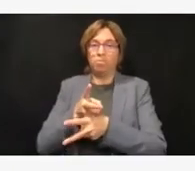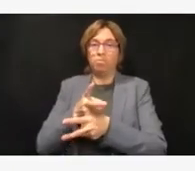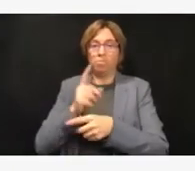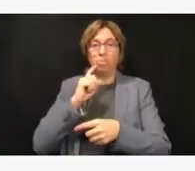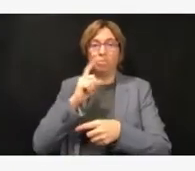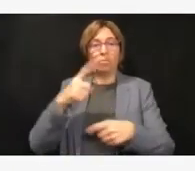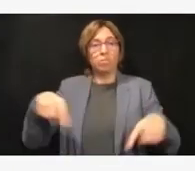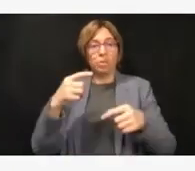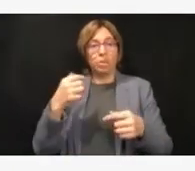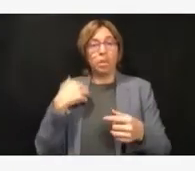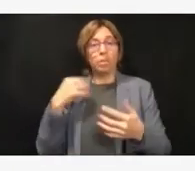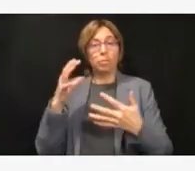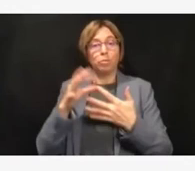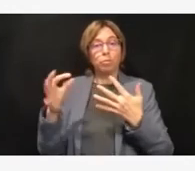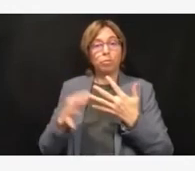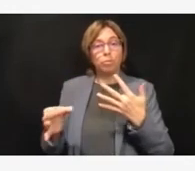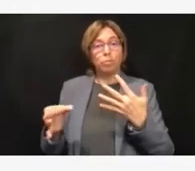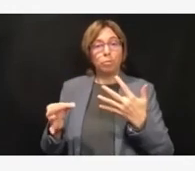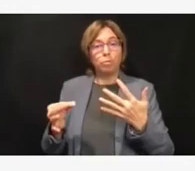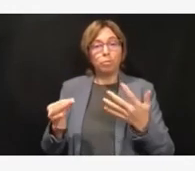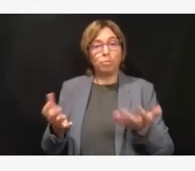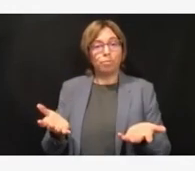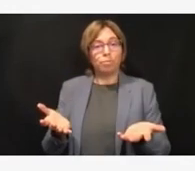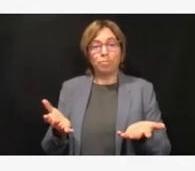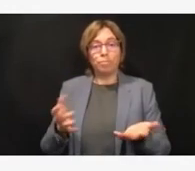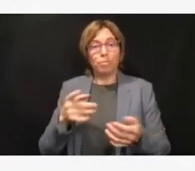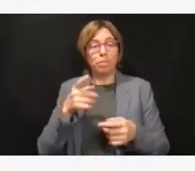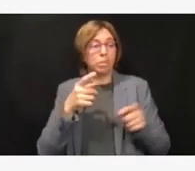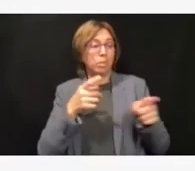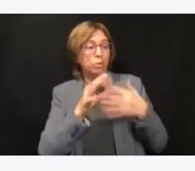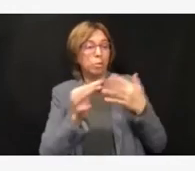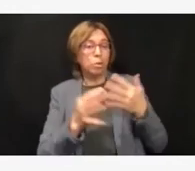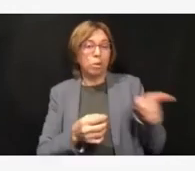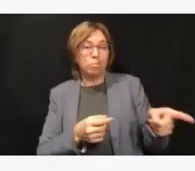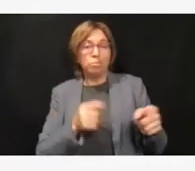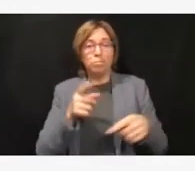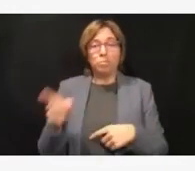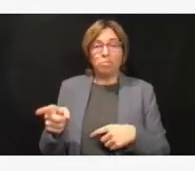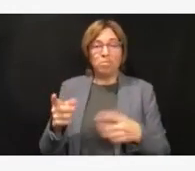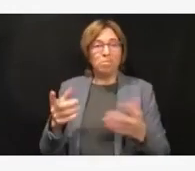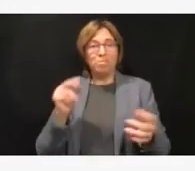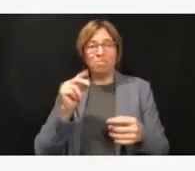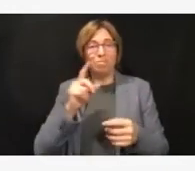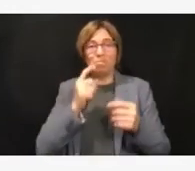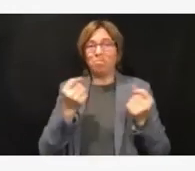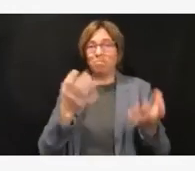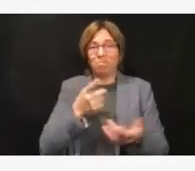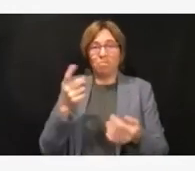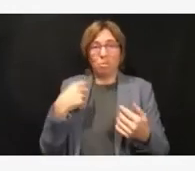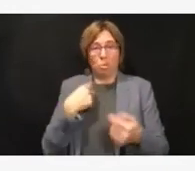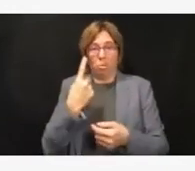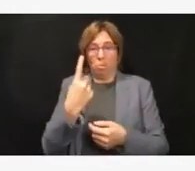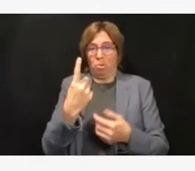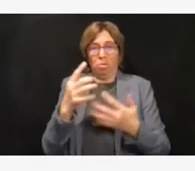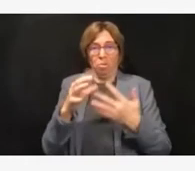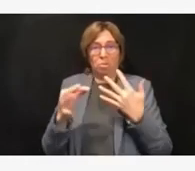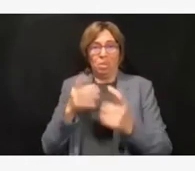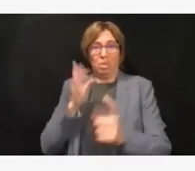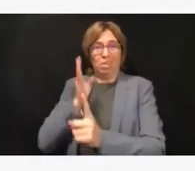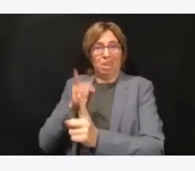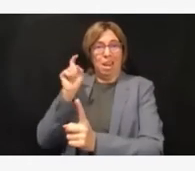didn't have to say, there's one ventilator and two patients, and make that allocation